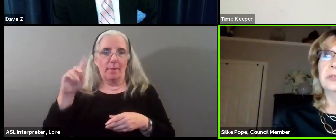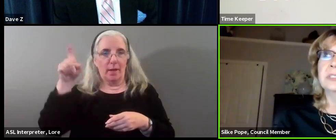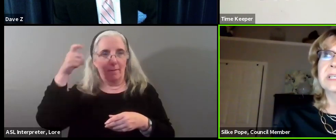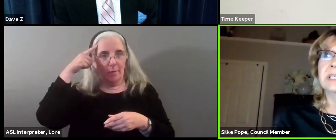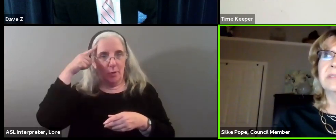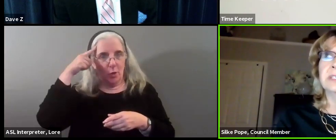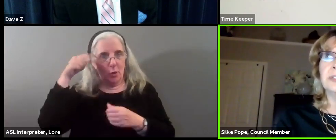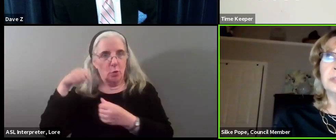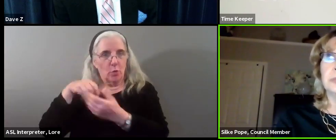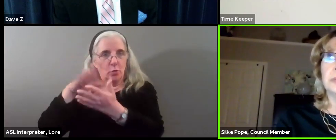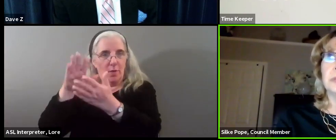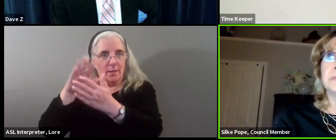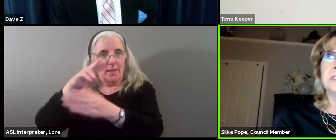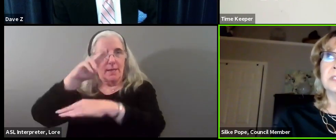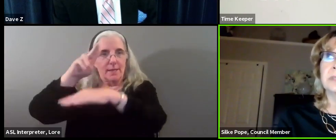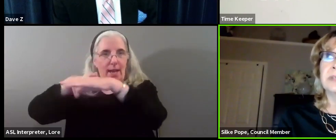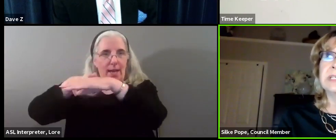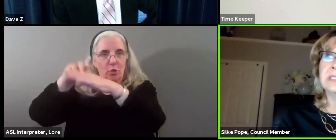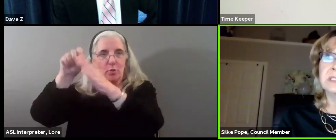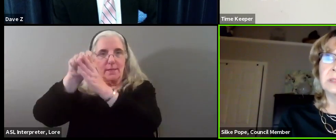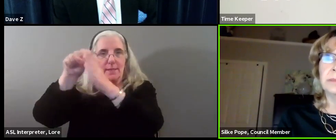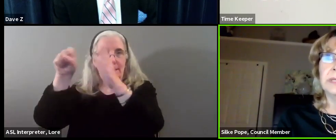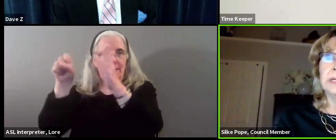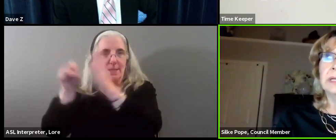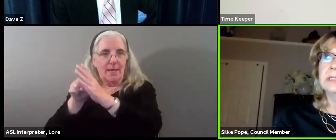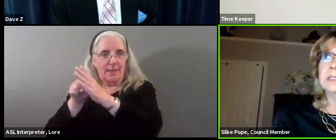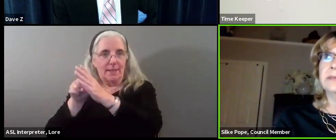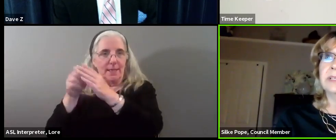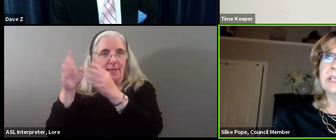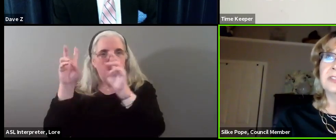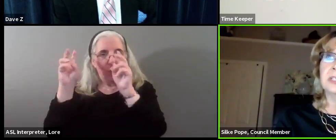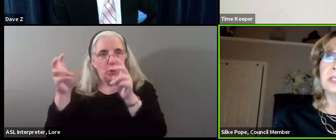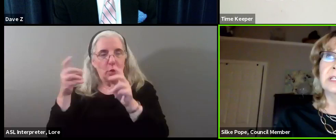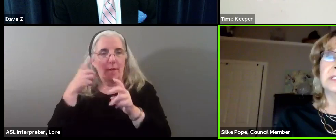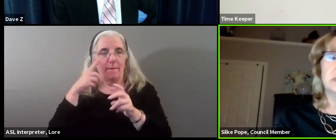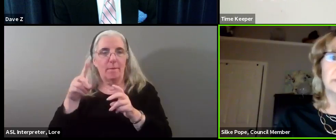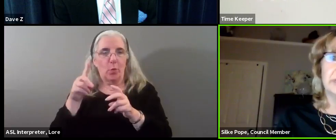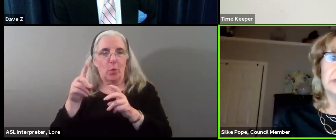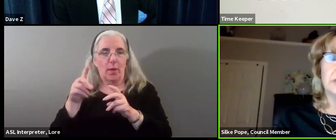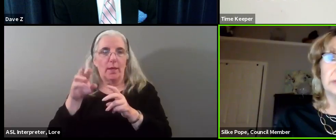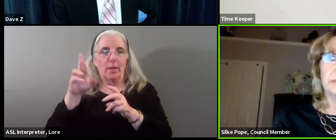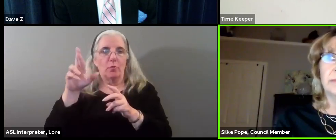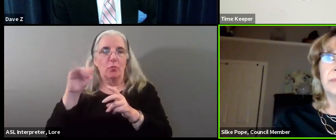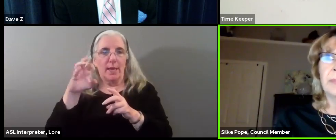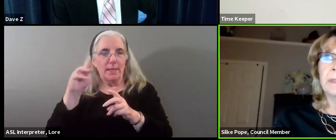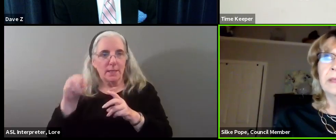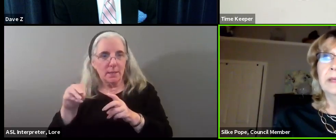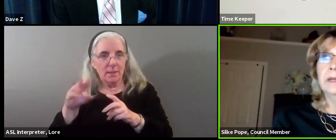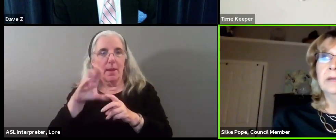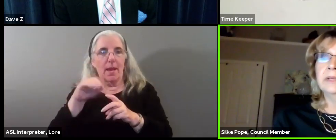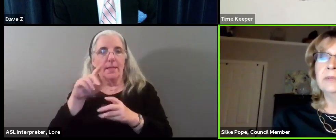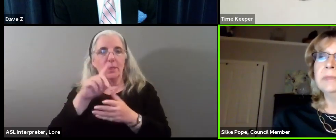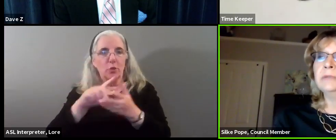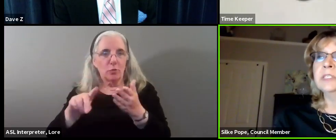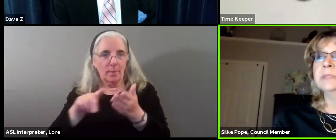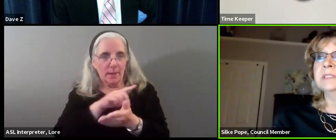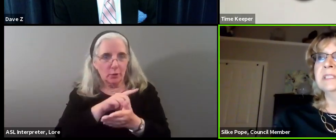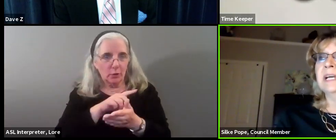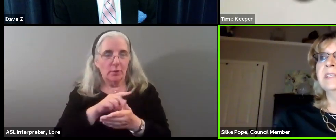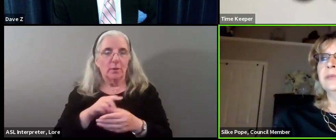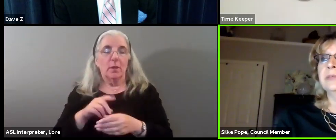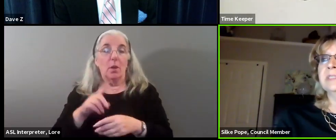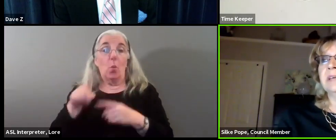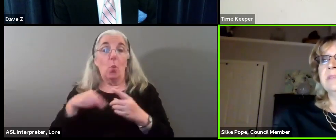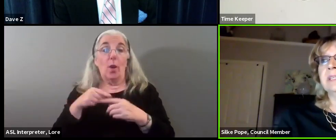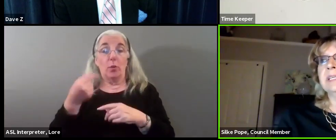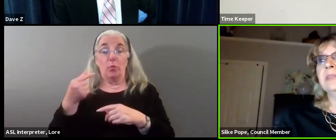national or state level issues of systemic racism, segregation and discrimination. When Greenbelt was built